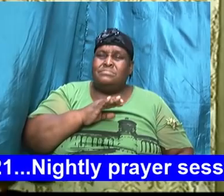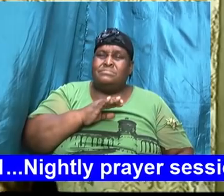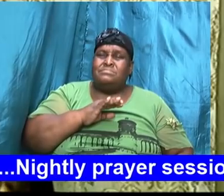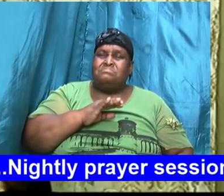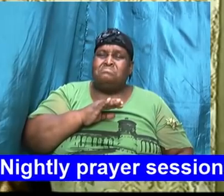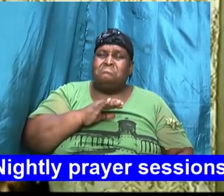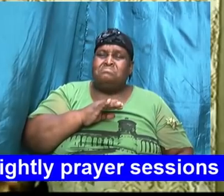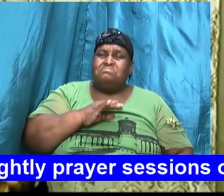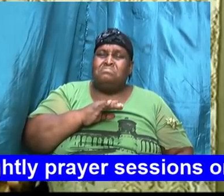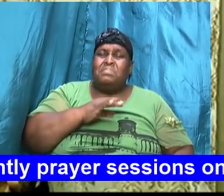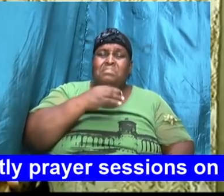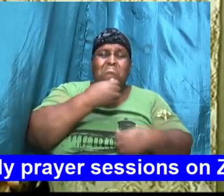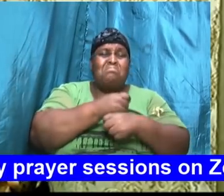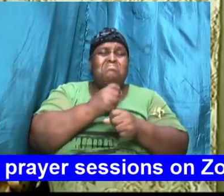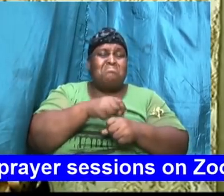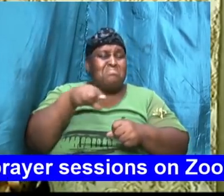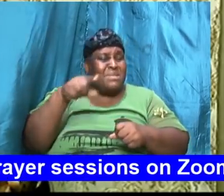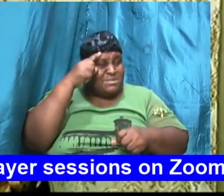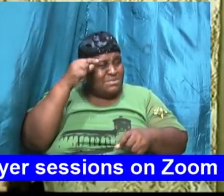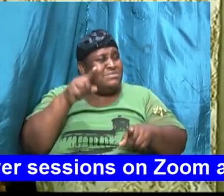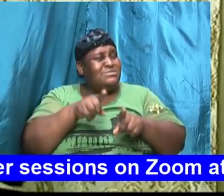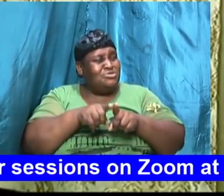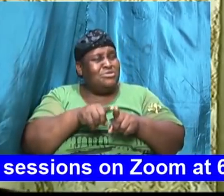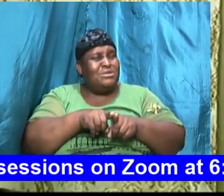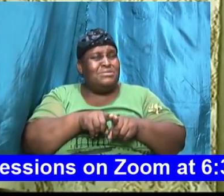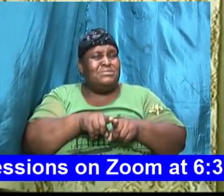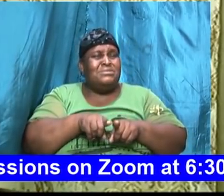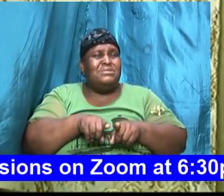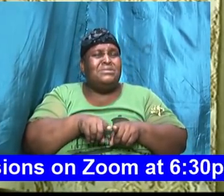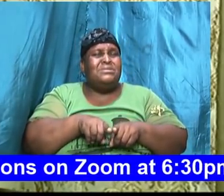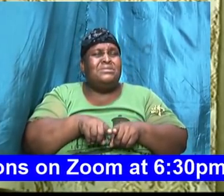I made this decision you know and